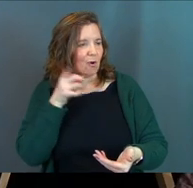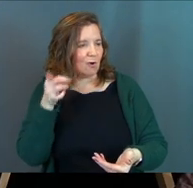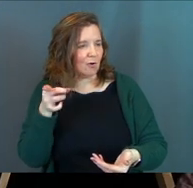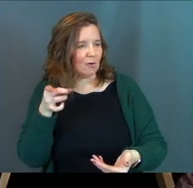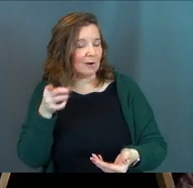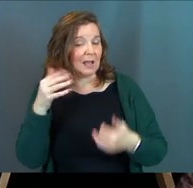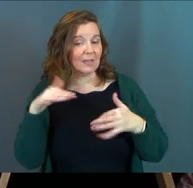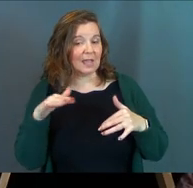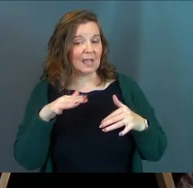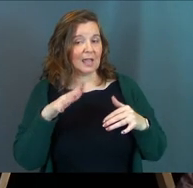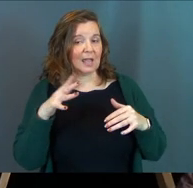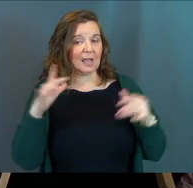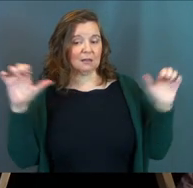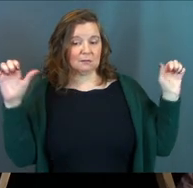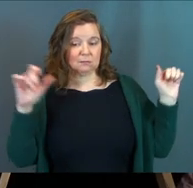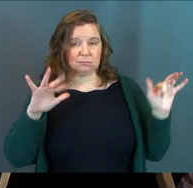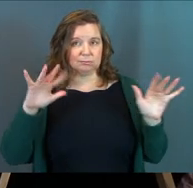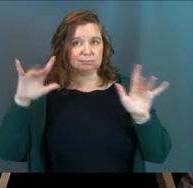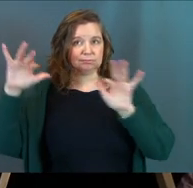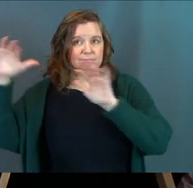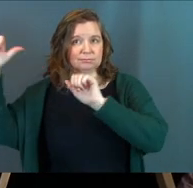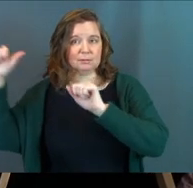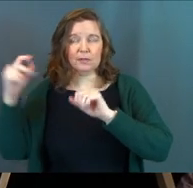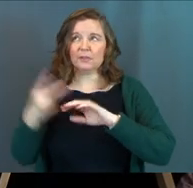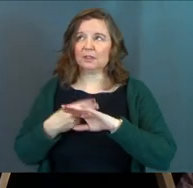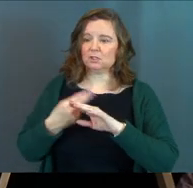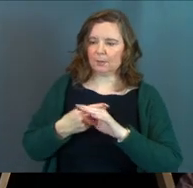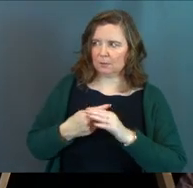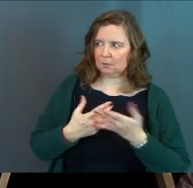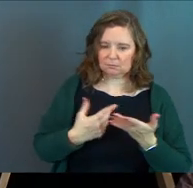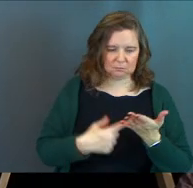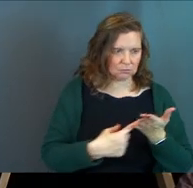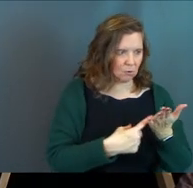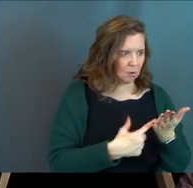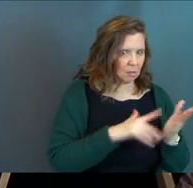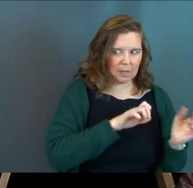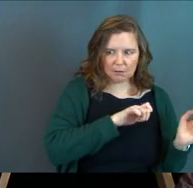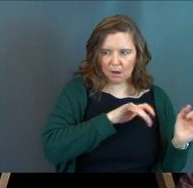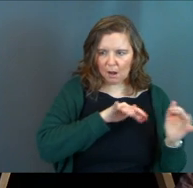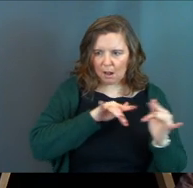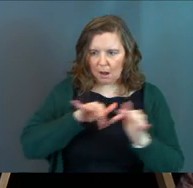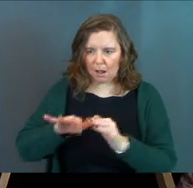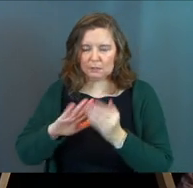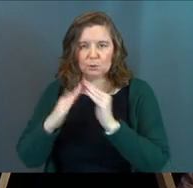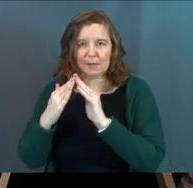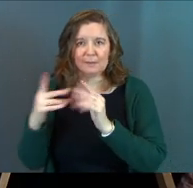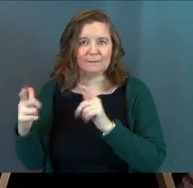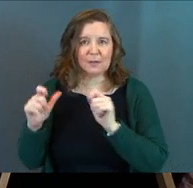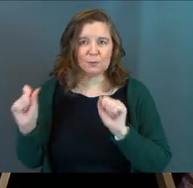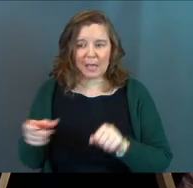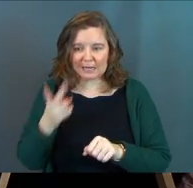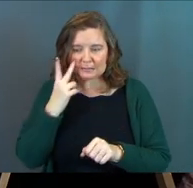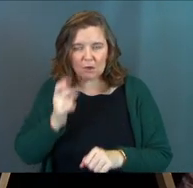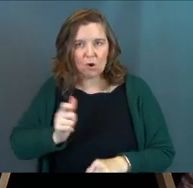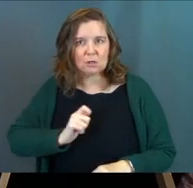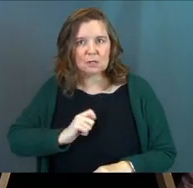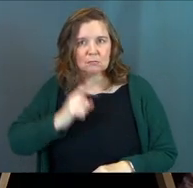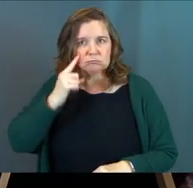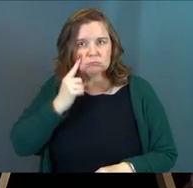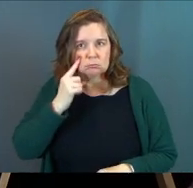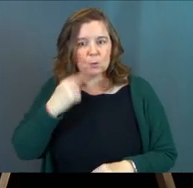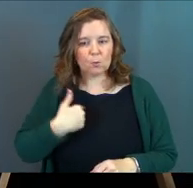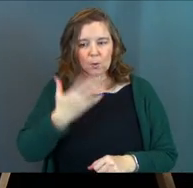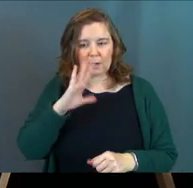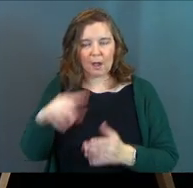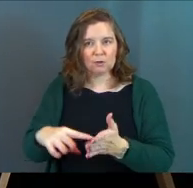And as the angel choir withdrew into heaven, the shepherds talked it over. Let's get over to Bethlehem as fast as we can and see for ourselves what